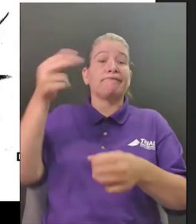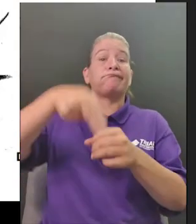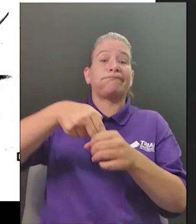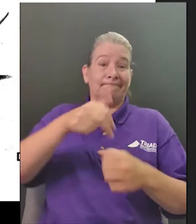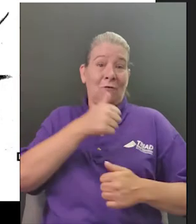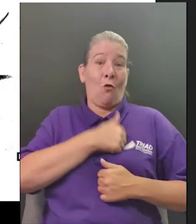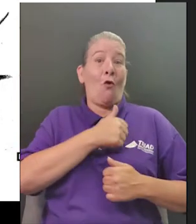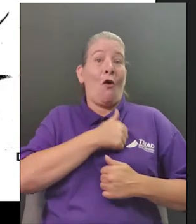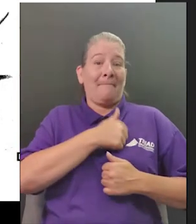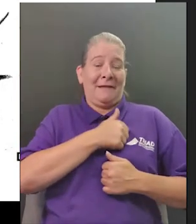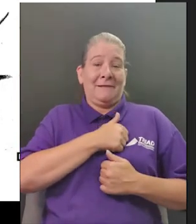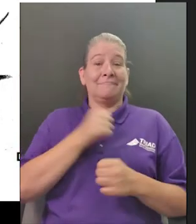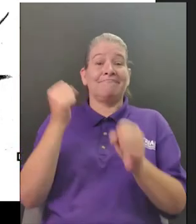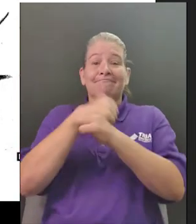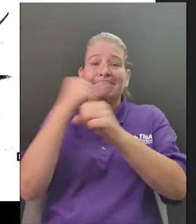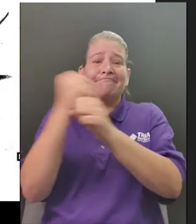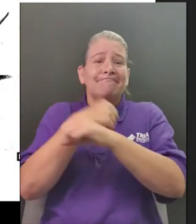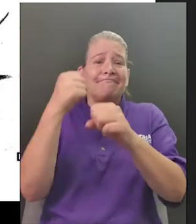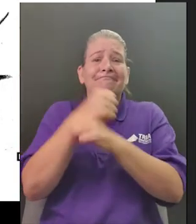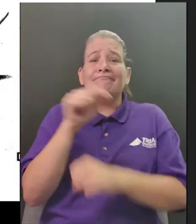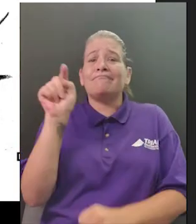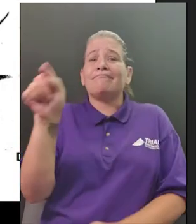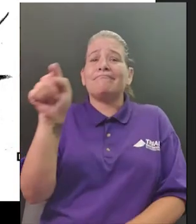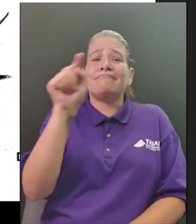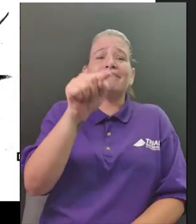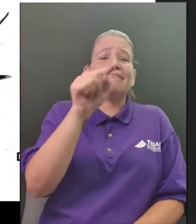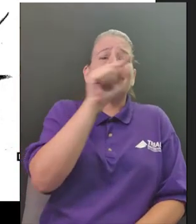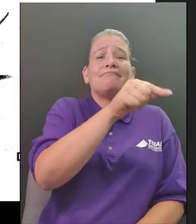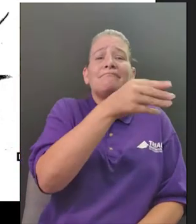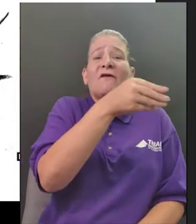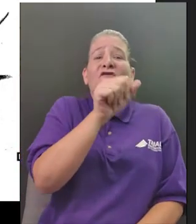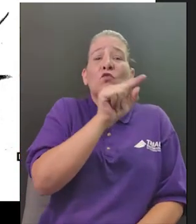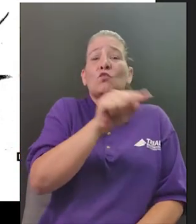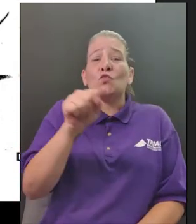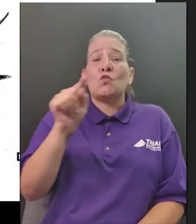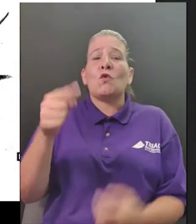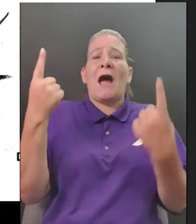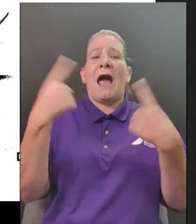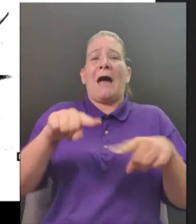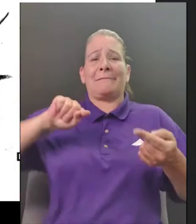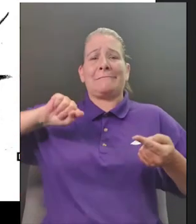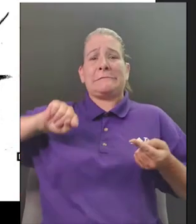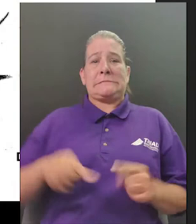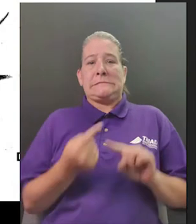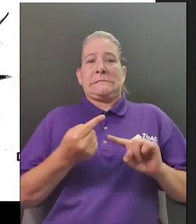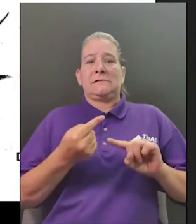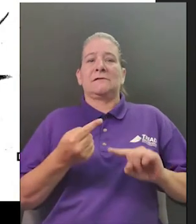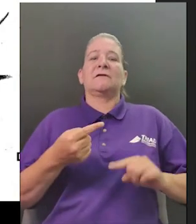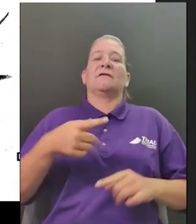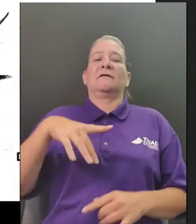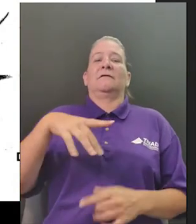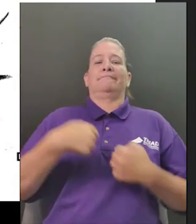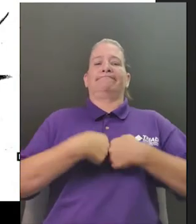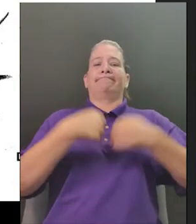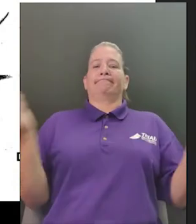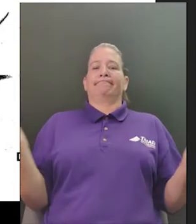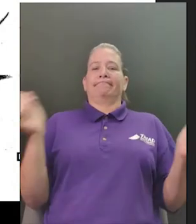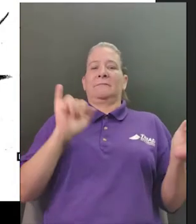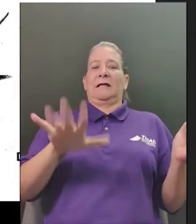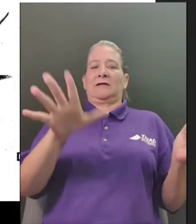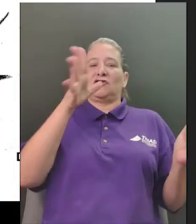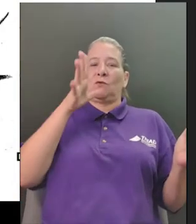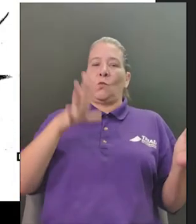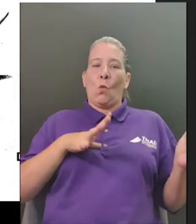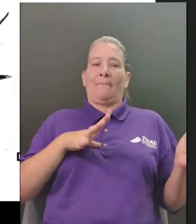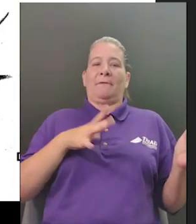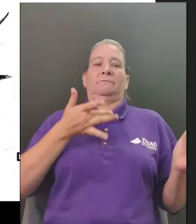she fought in several battles before they figured out who she was uh she was wounded and